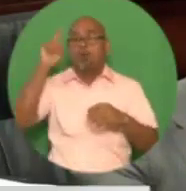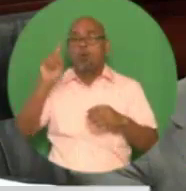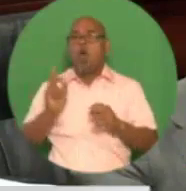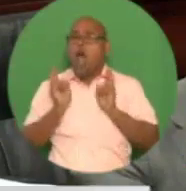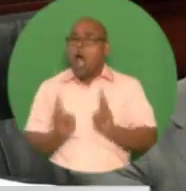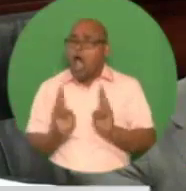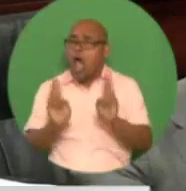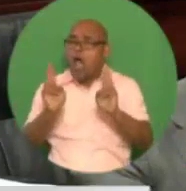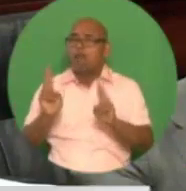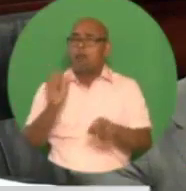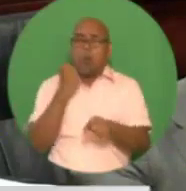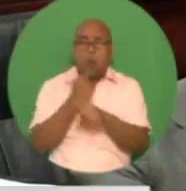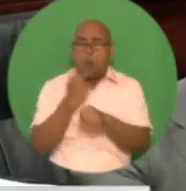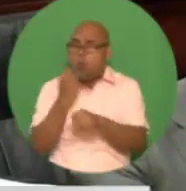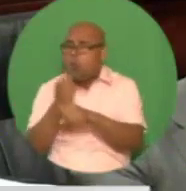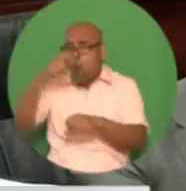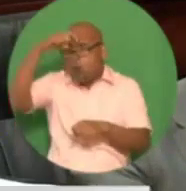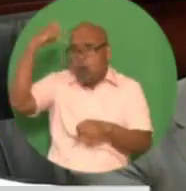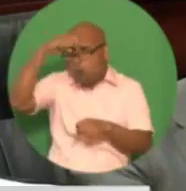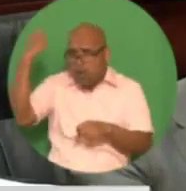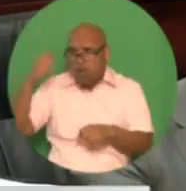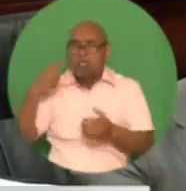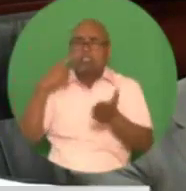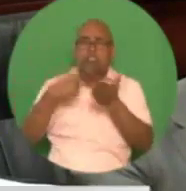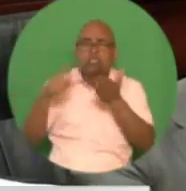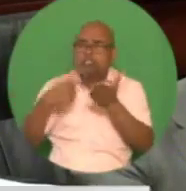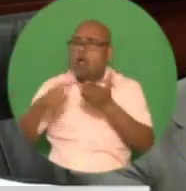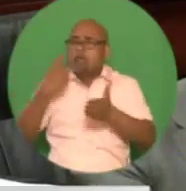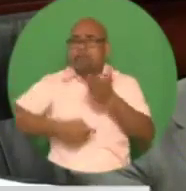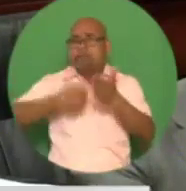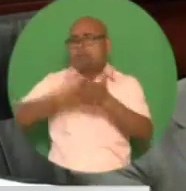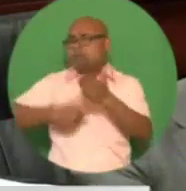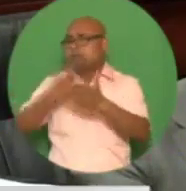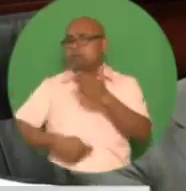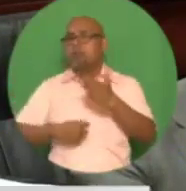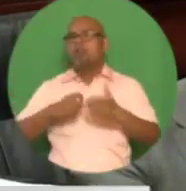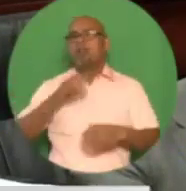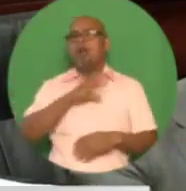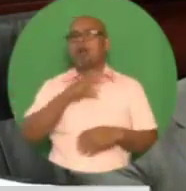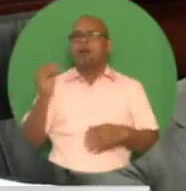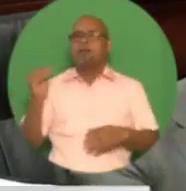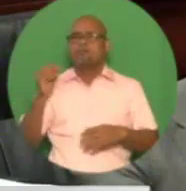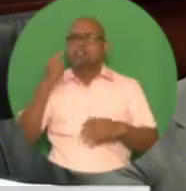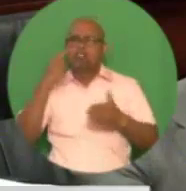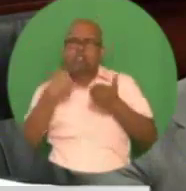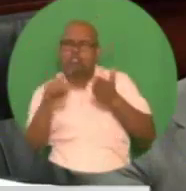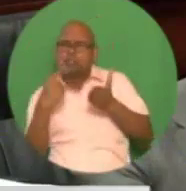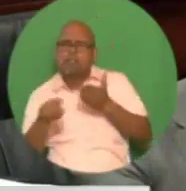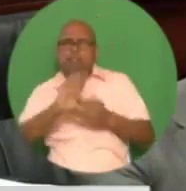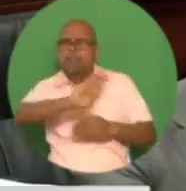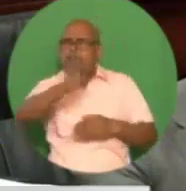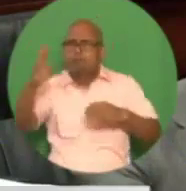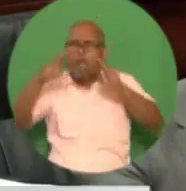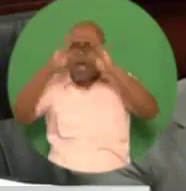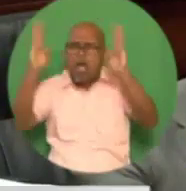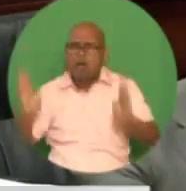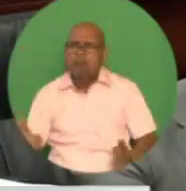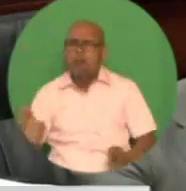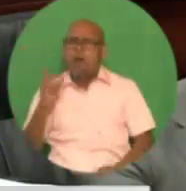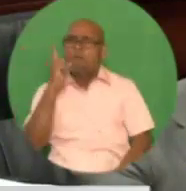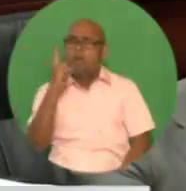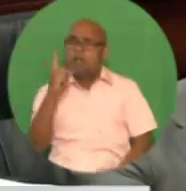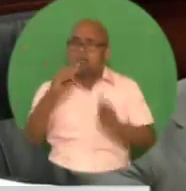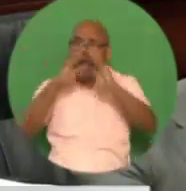and the assessment of residential properties. and assessment of residential properties in the first instance has